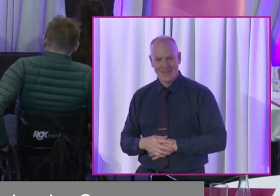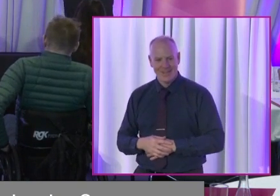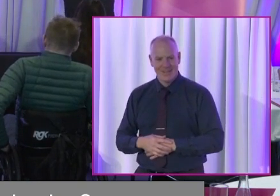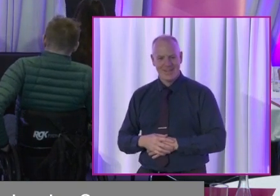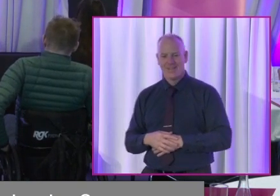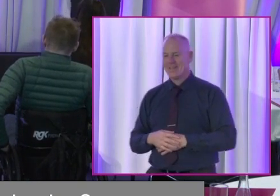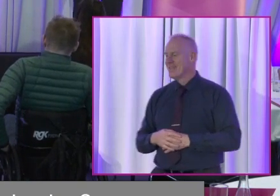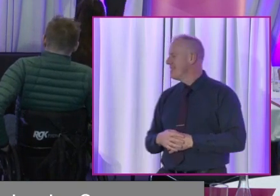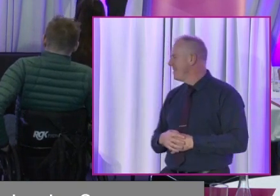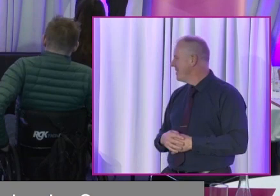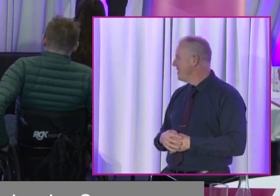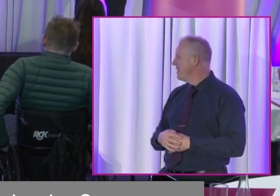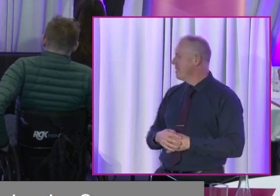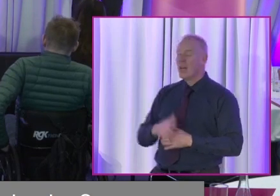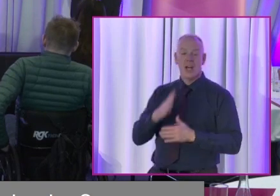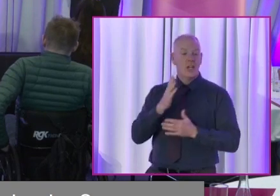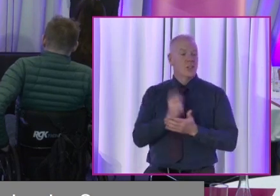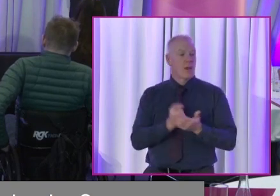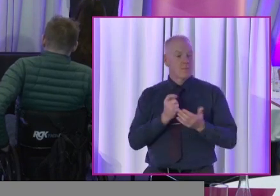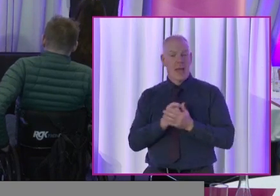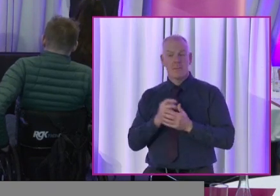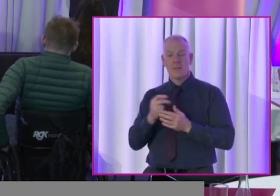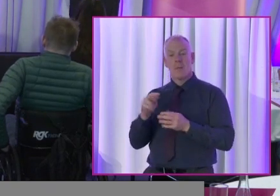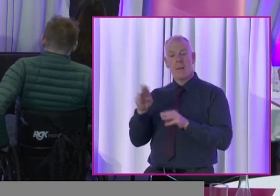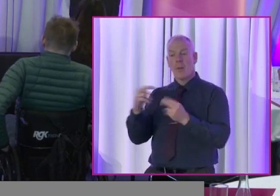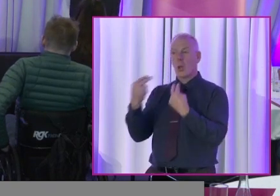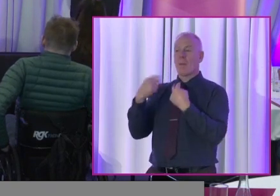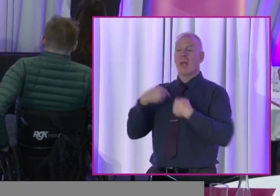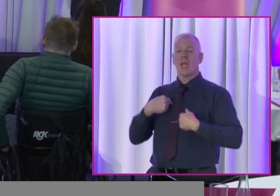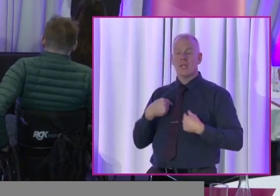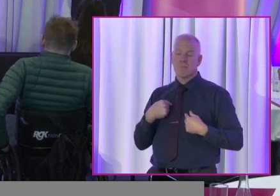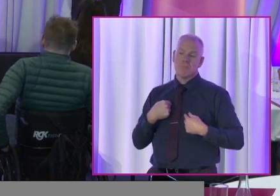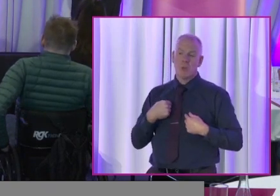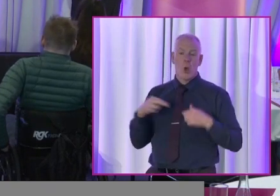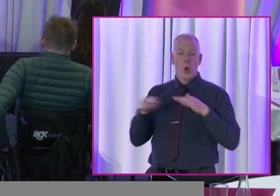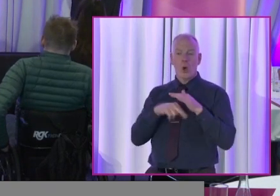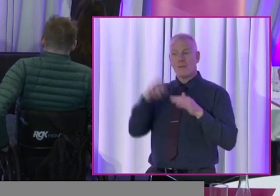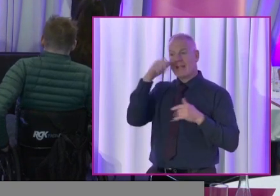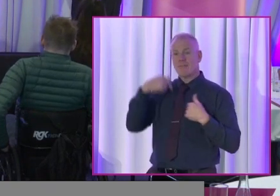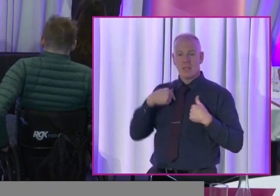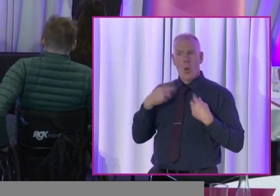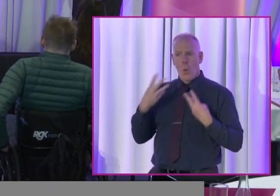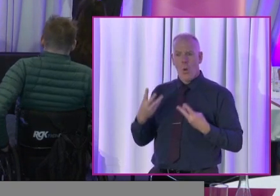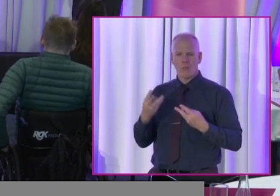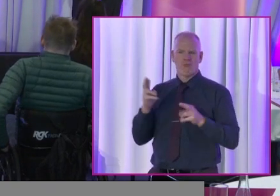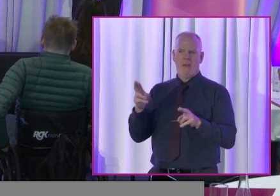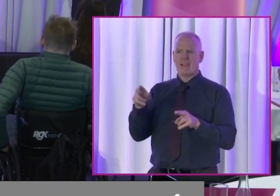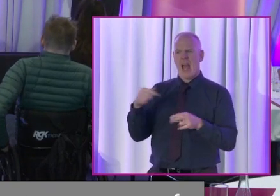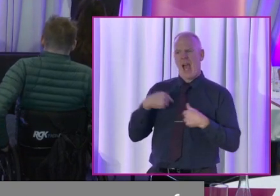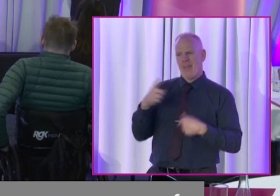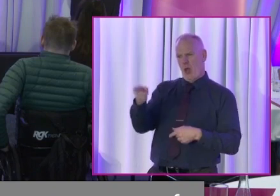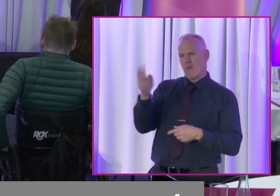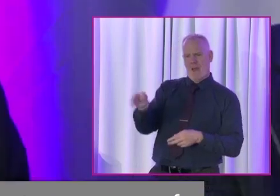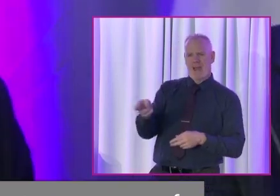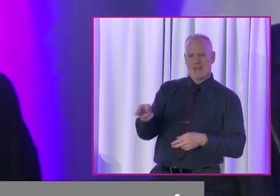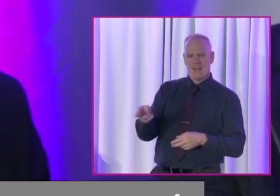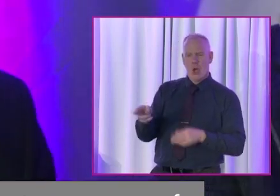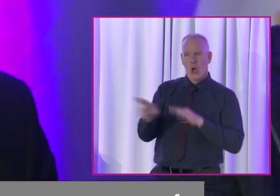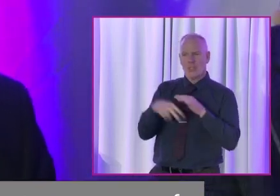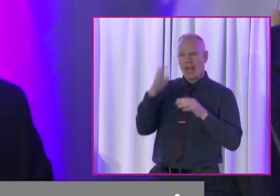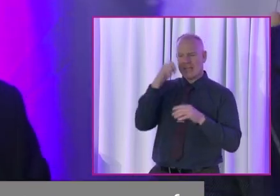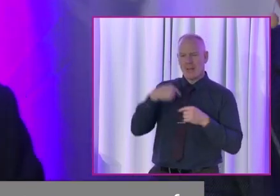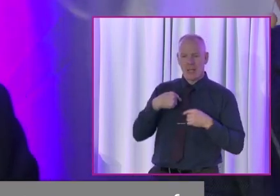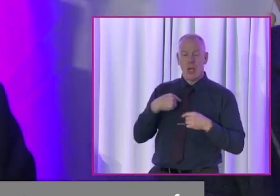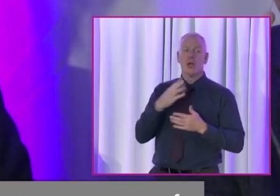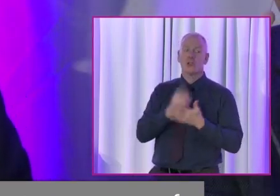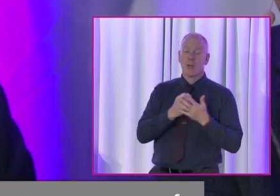Sometimes I know people underestimate me and some of them want that to be true. There are others who